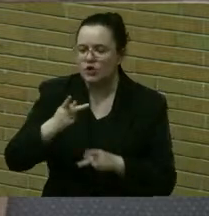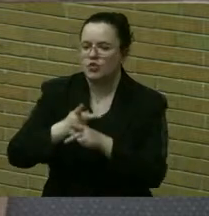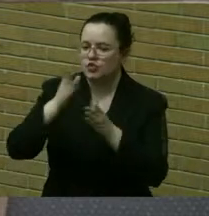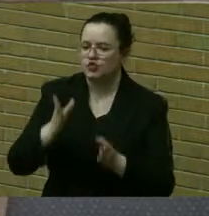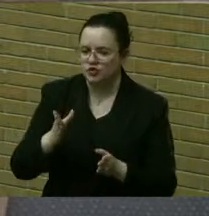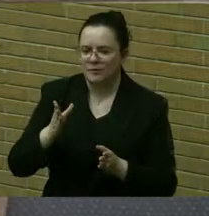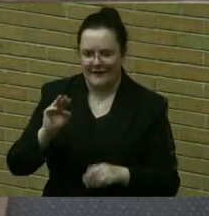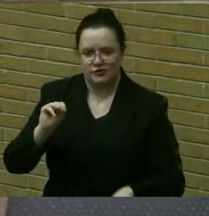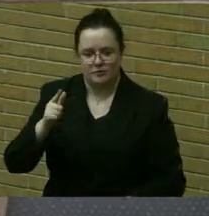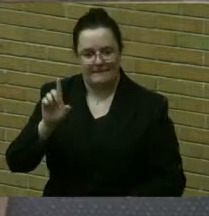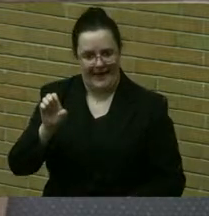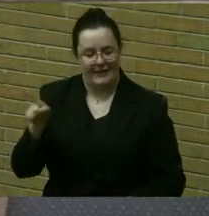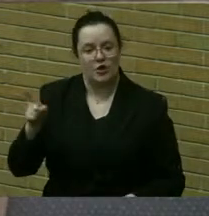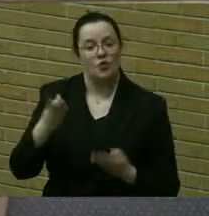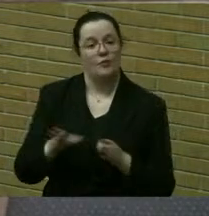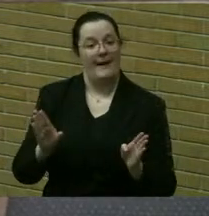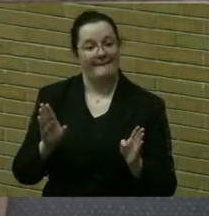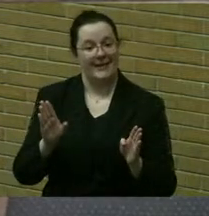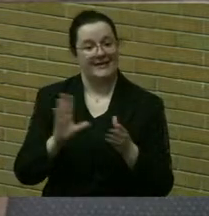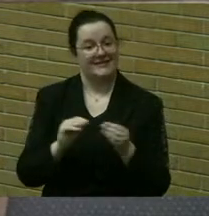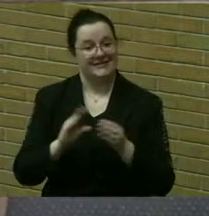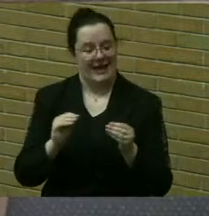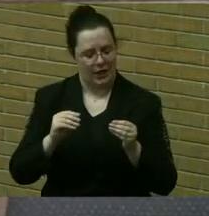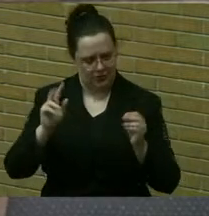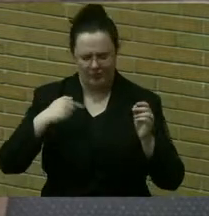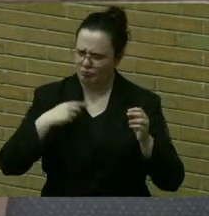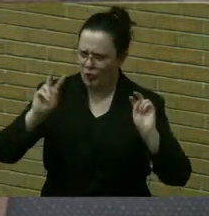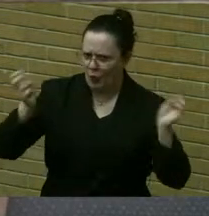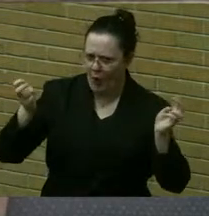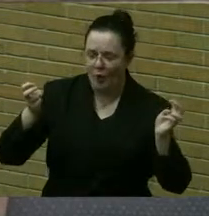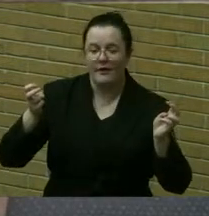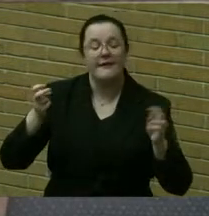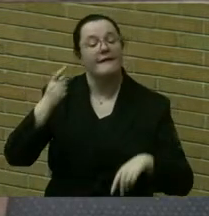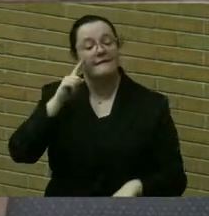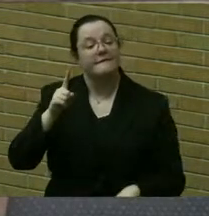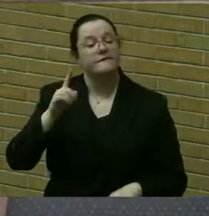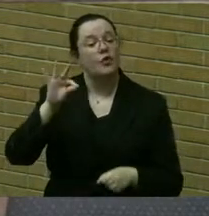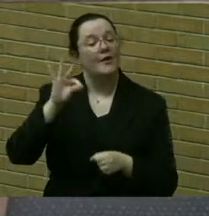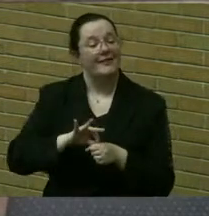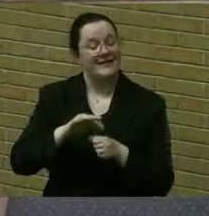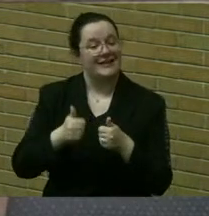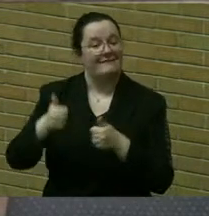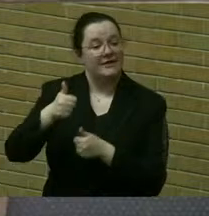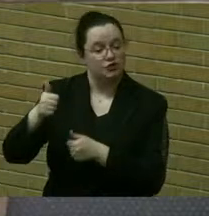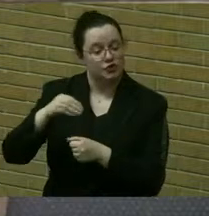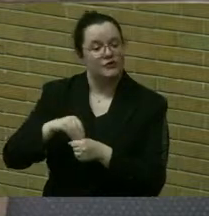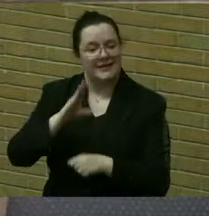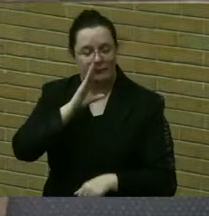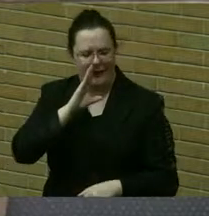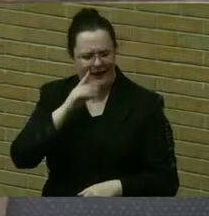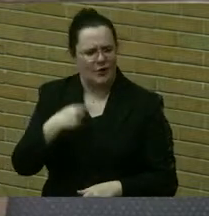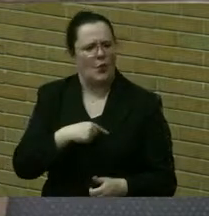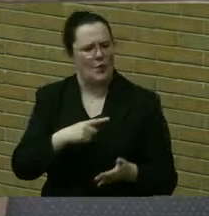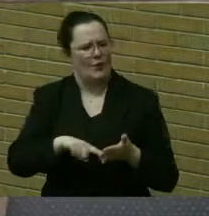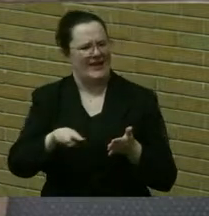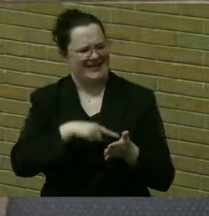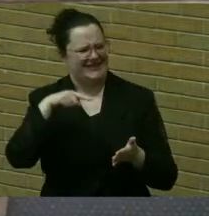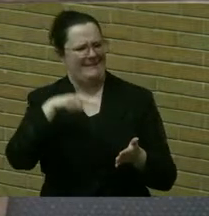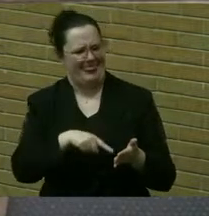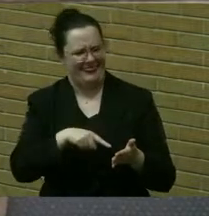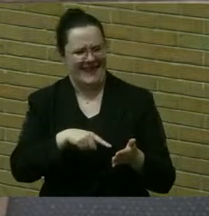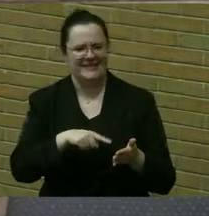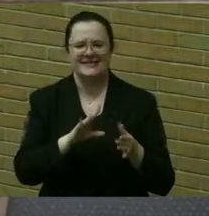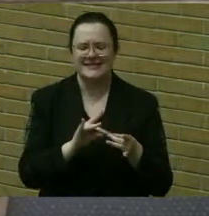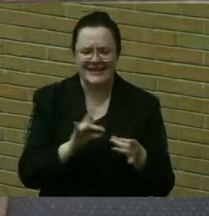for publicly stating, and I quote, on behalf of elected officials in Brighton, we do condemn the statement and the image as